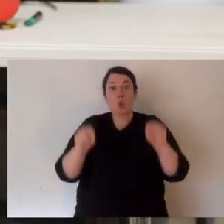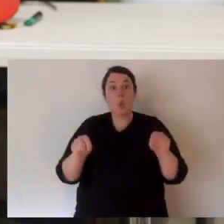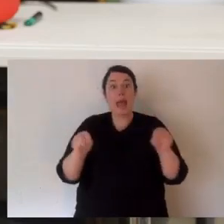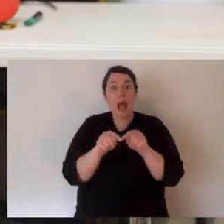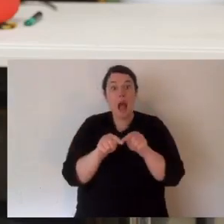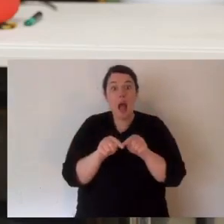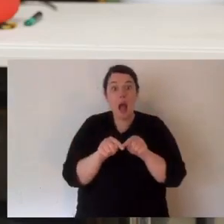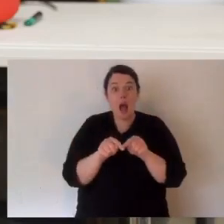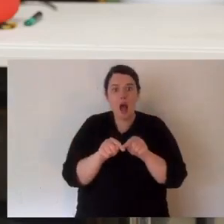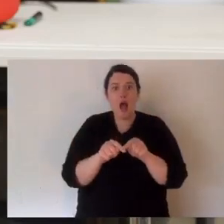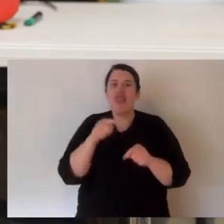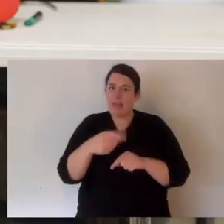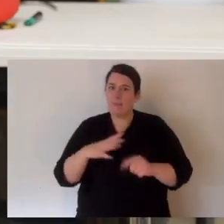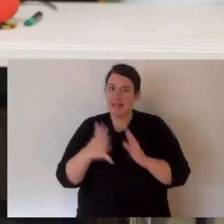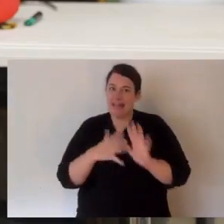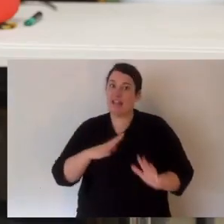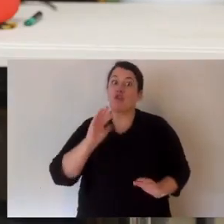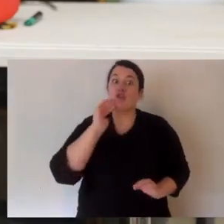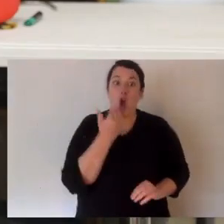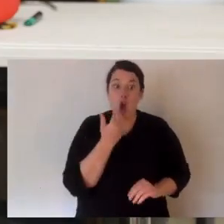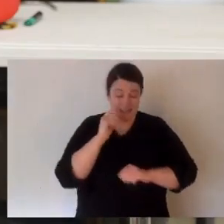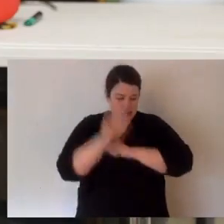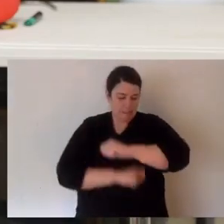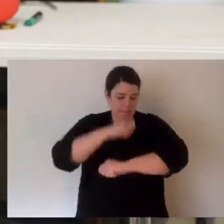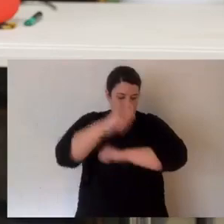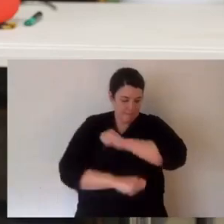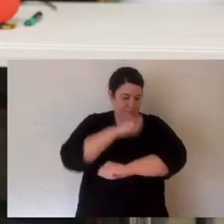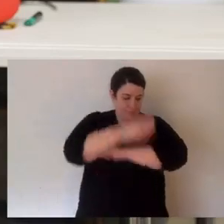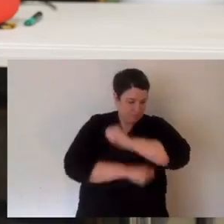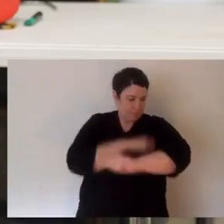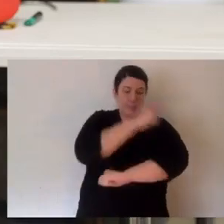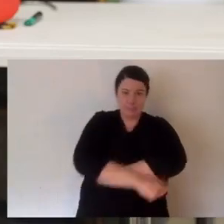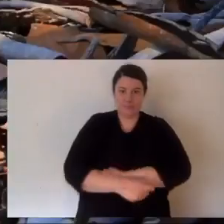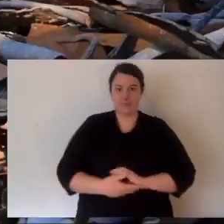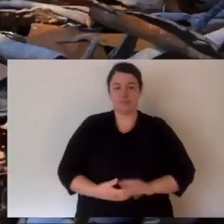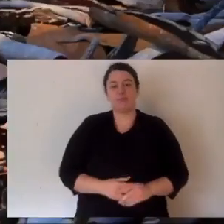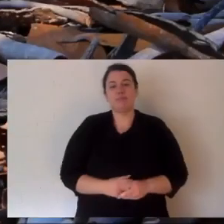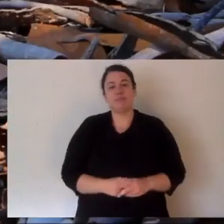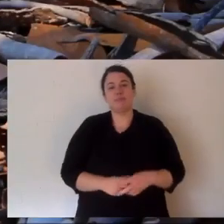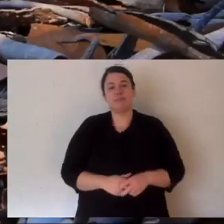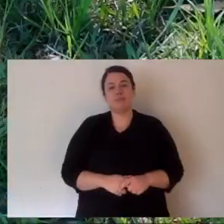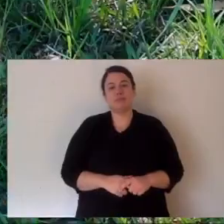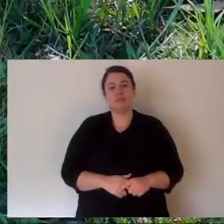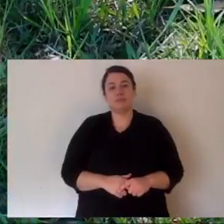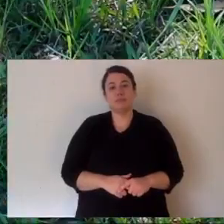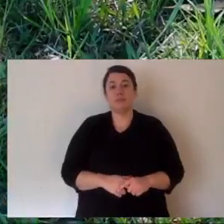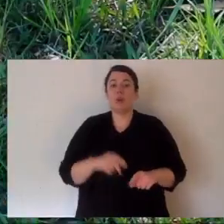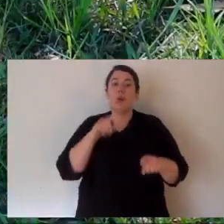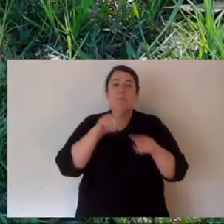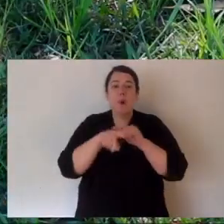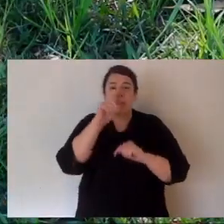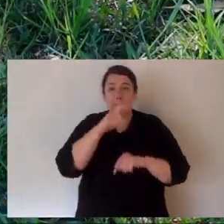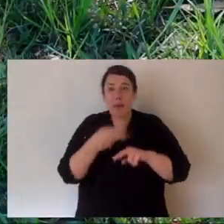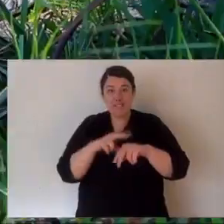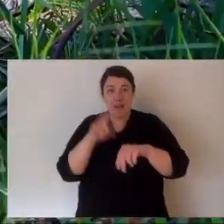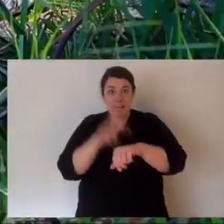rectangle turns to a square. It shows you how hard or how much pressure to apply. Now, most people, if they're